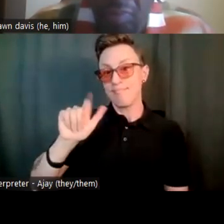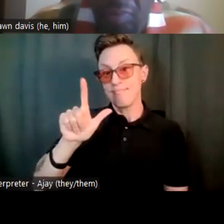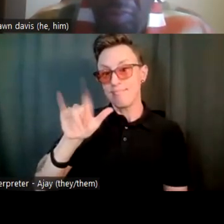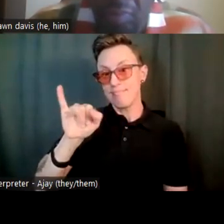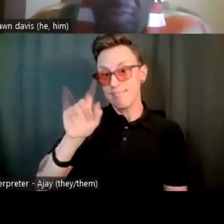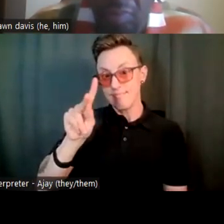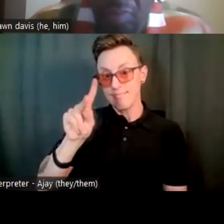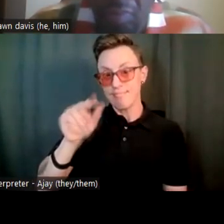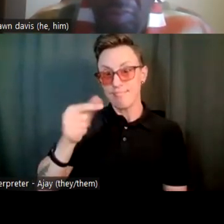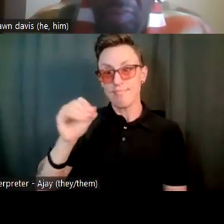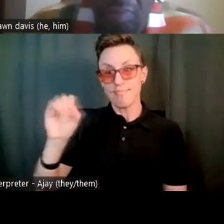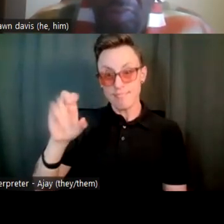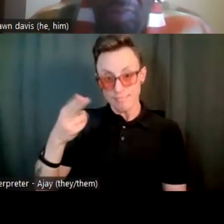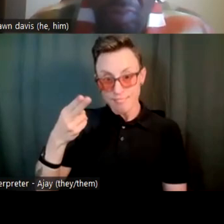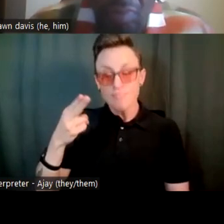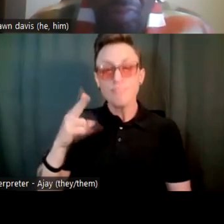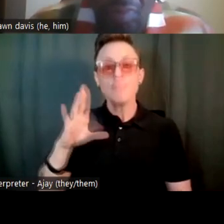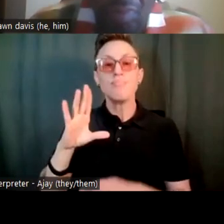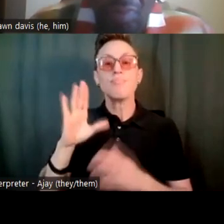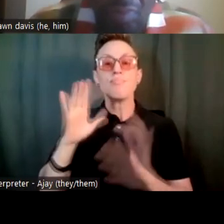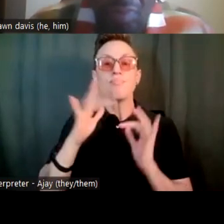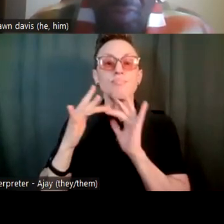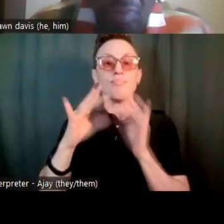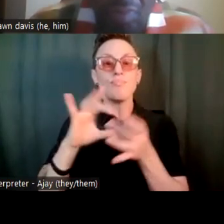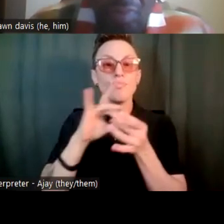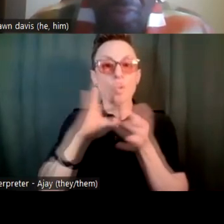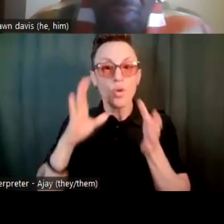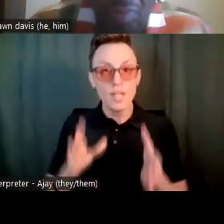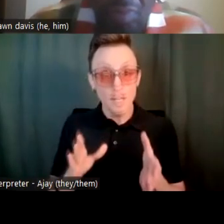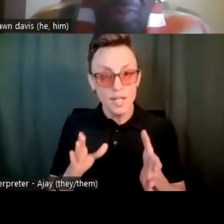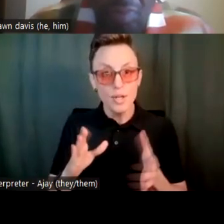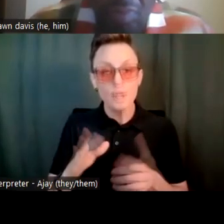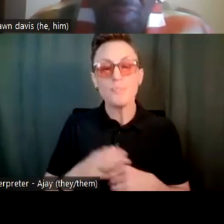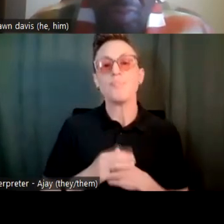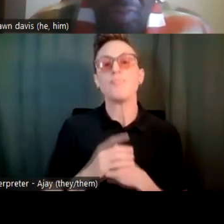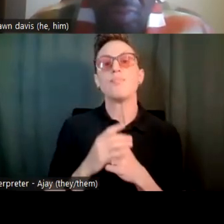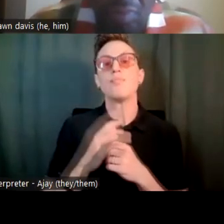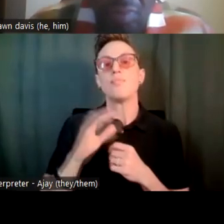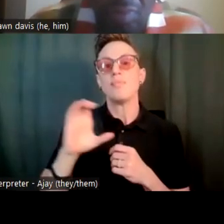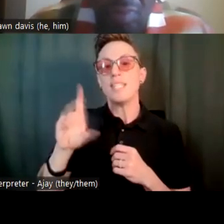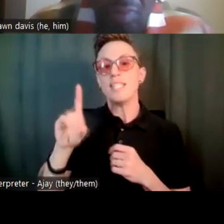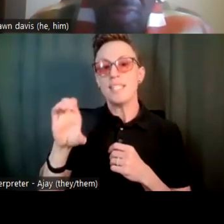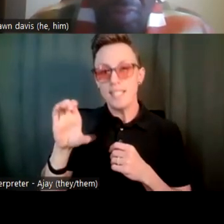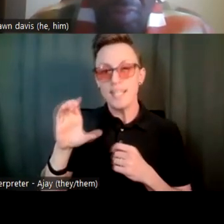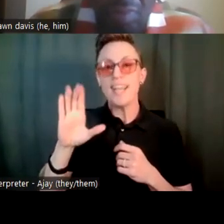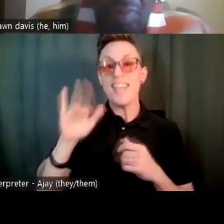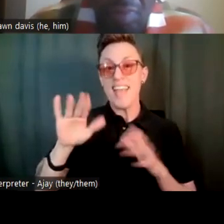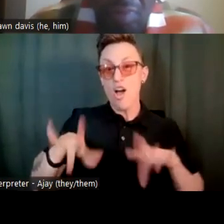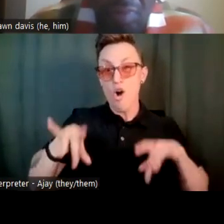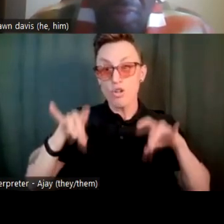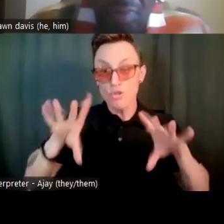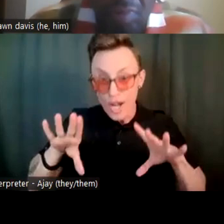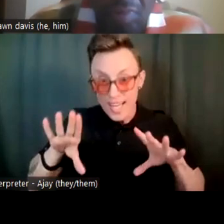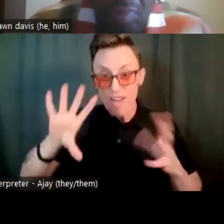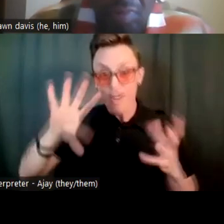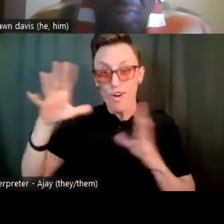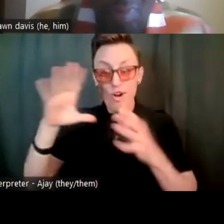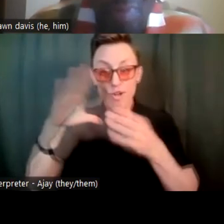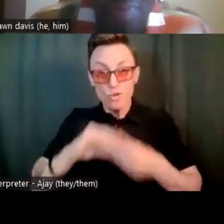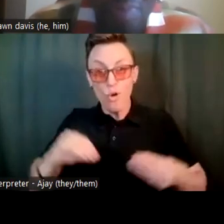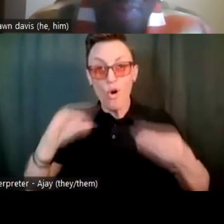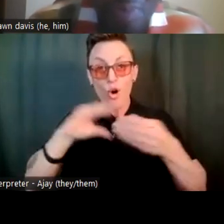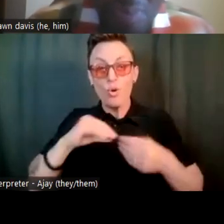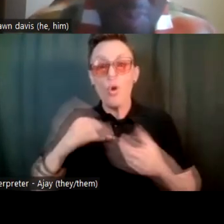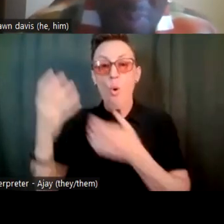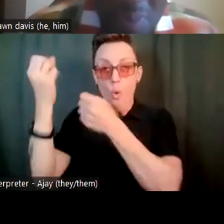communications coordinator for CCDC, Australian TP tycoon family, story for another time. Today we are listening to the stories